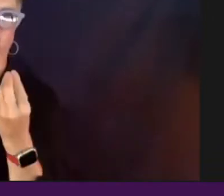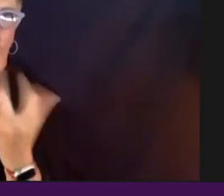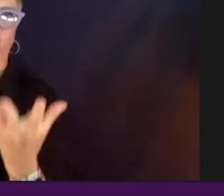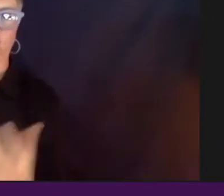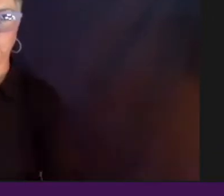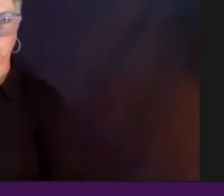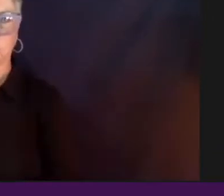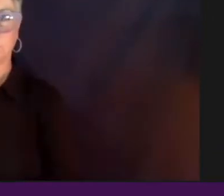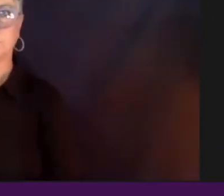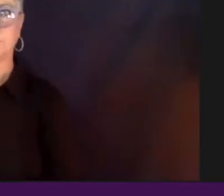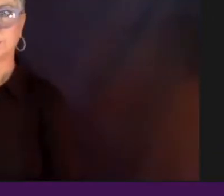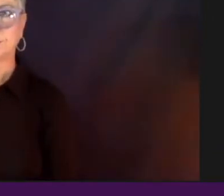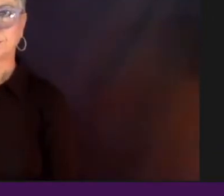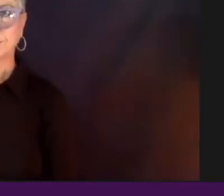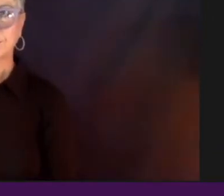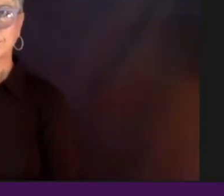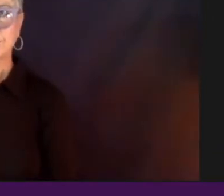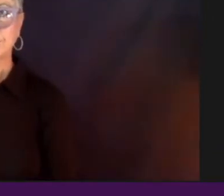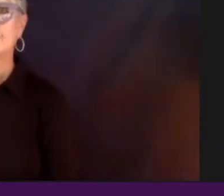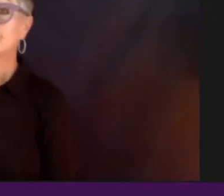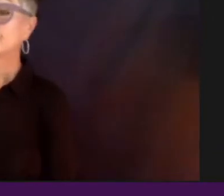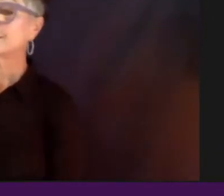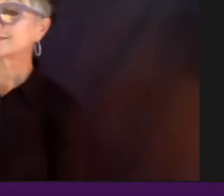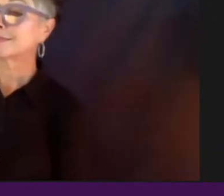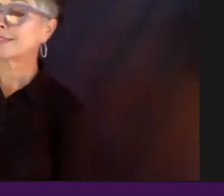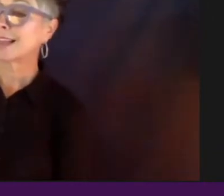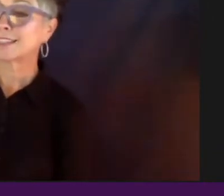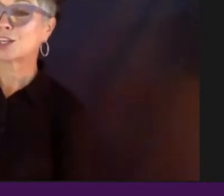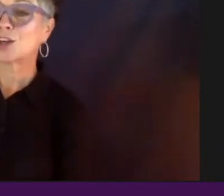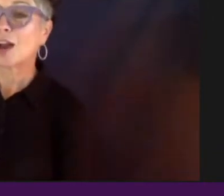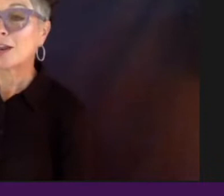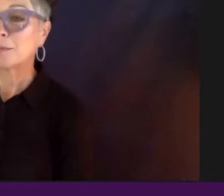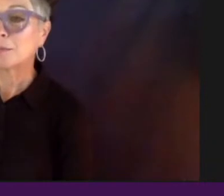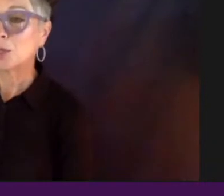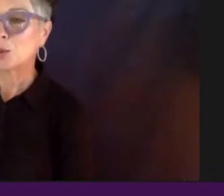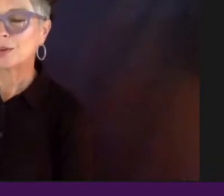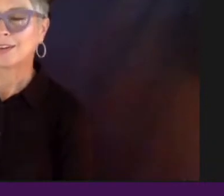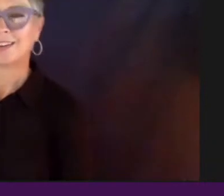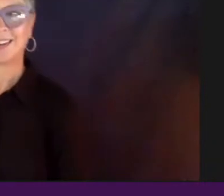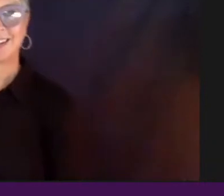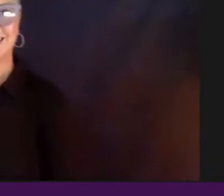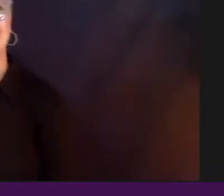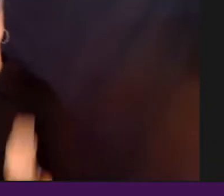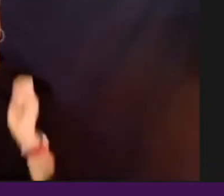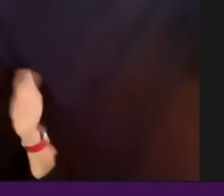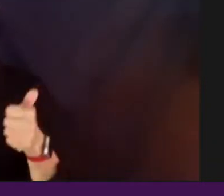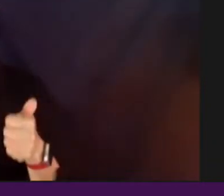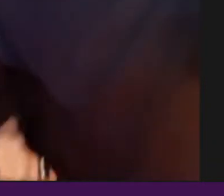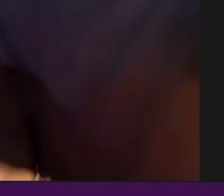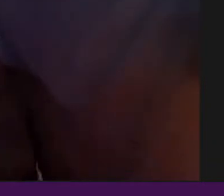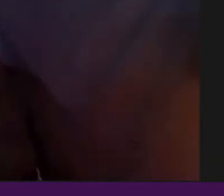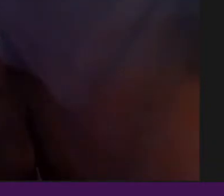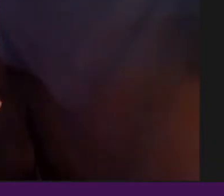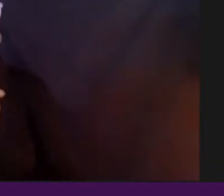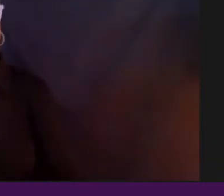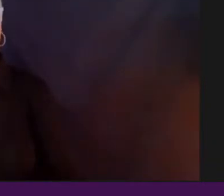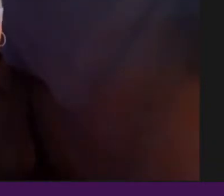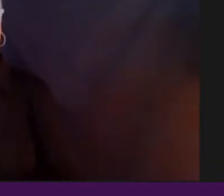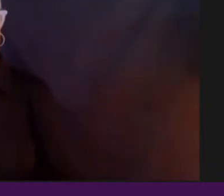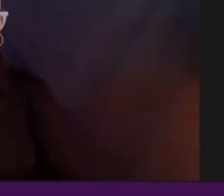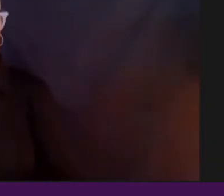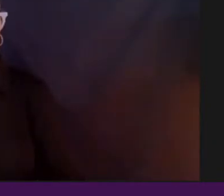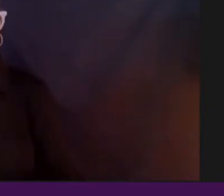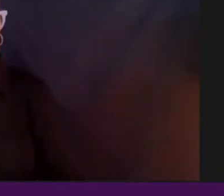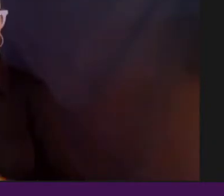Oh, you're, you're still muted, Leslie. All right. I, I know that you have had a, uh, specific